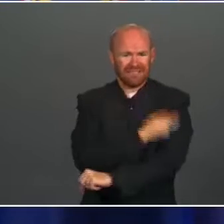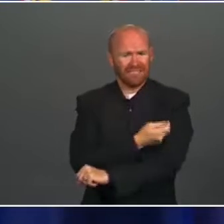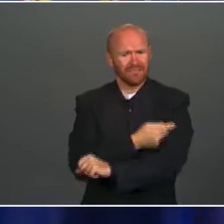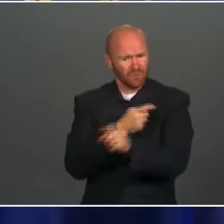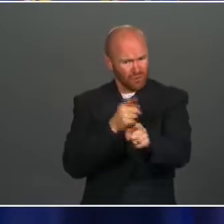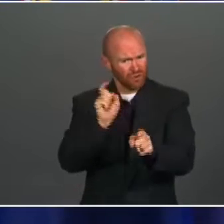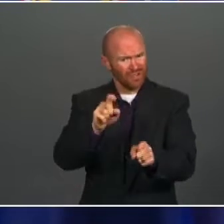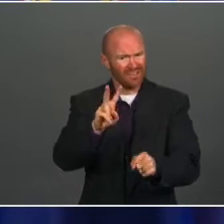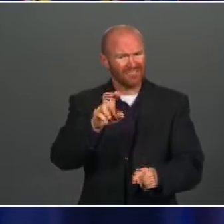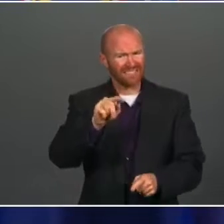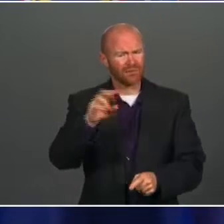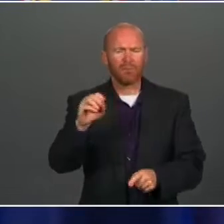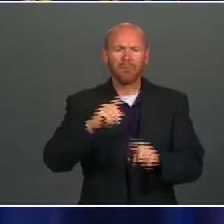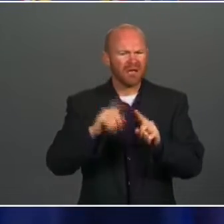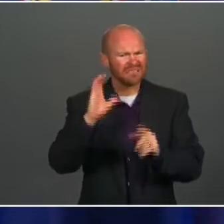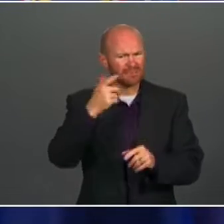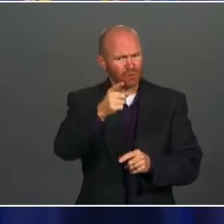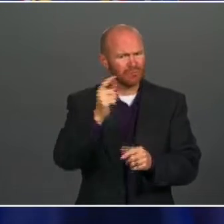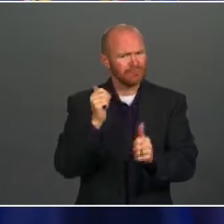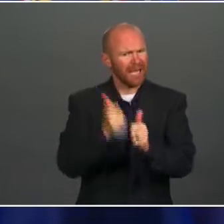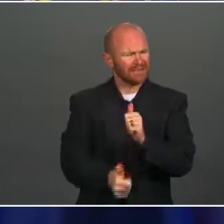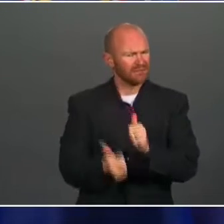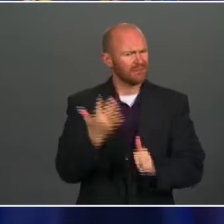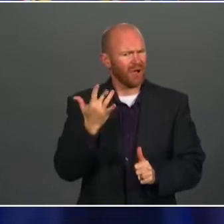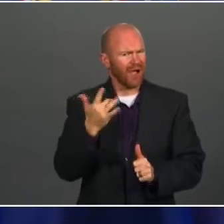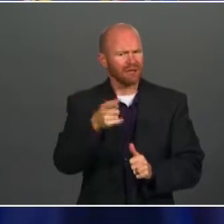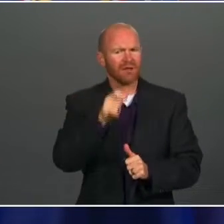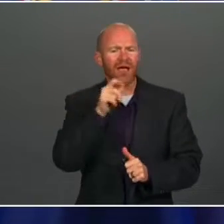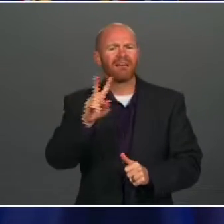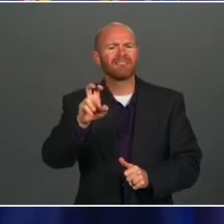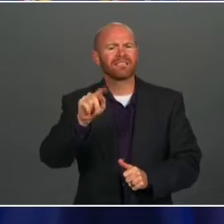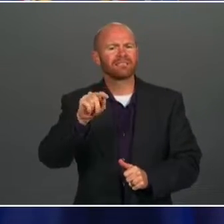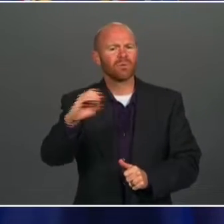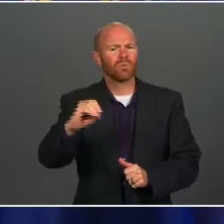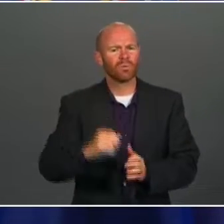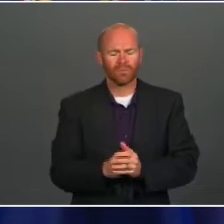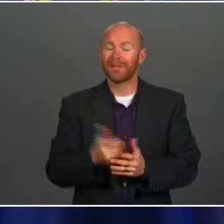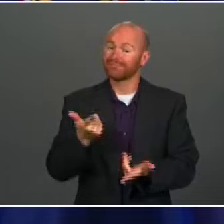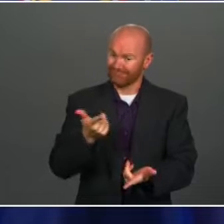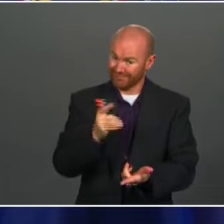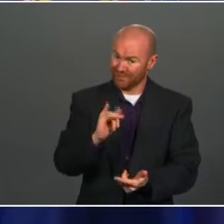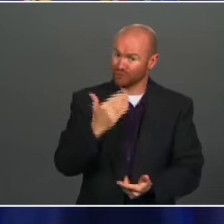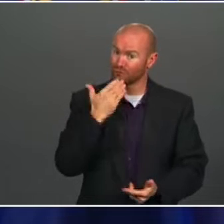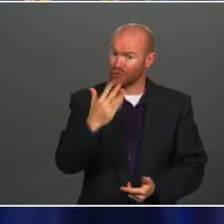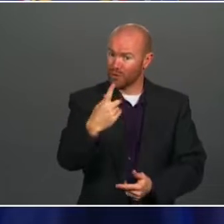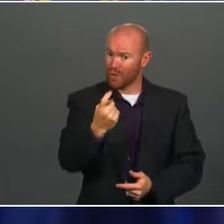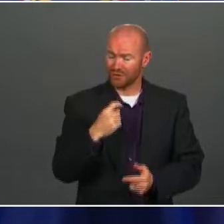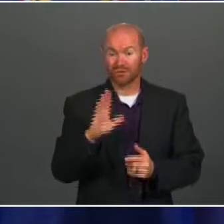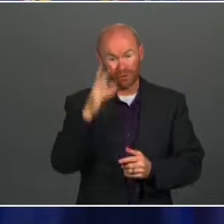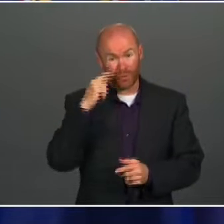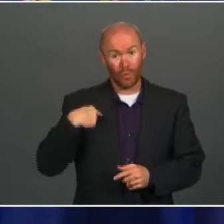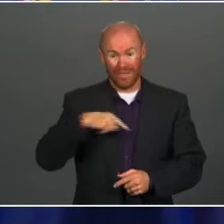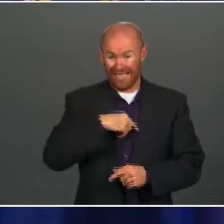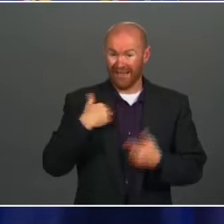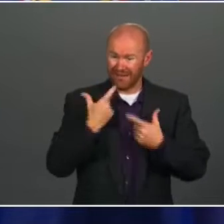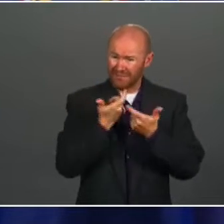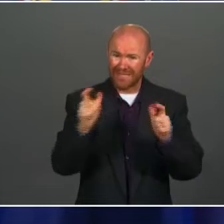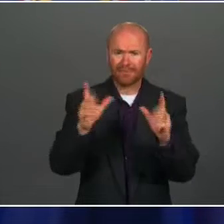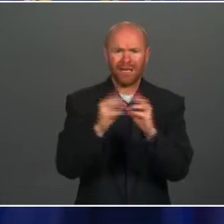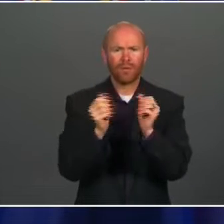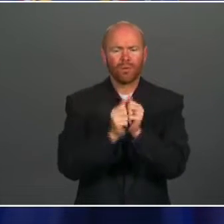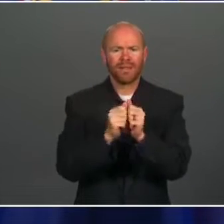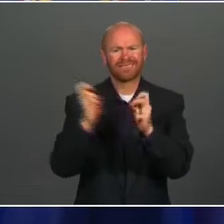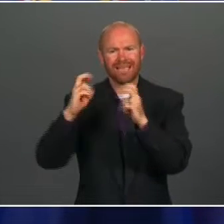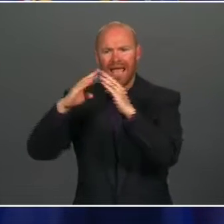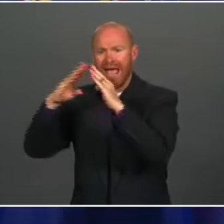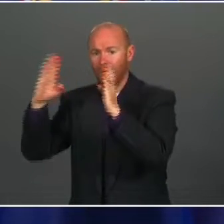We did that for a couple reasons. So one, we had a very robust negotiation with the House and Senate. I did say